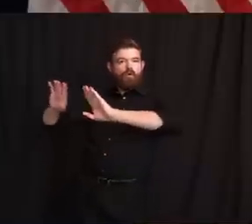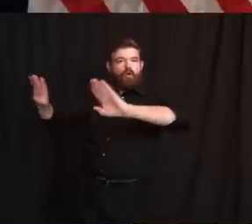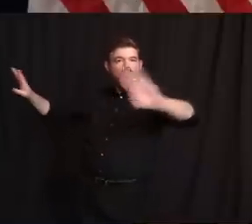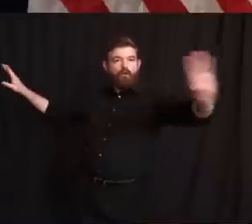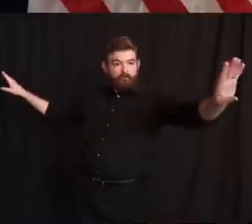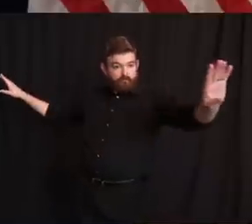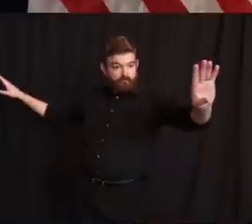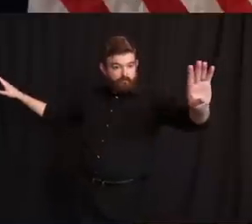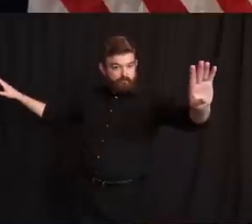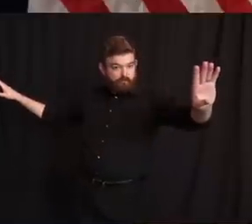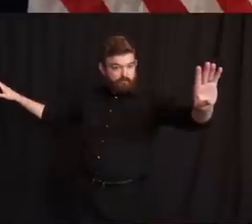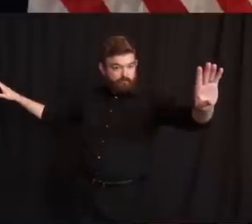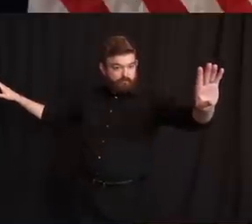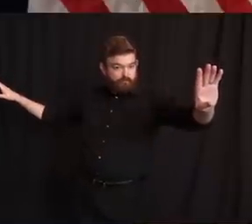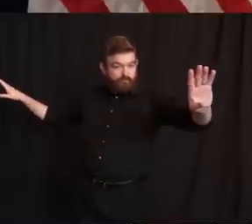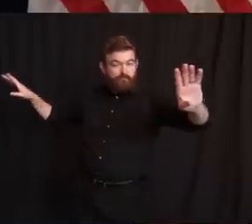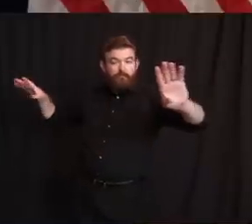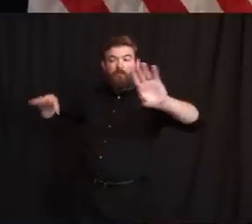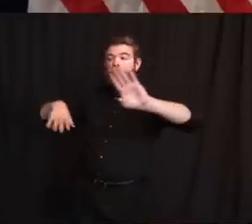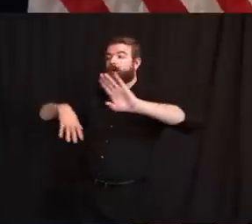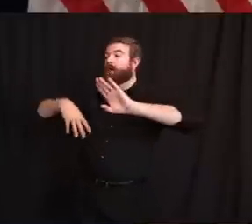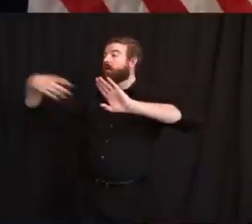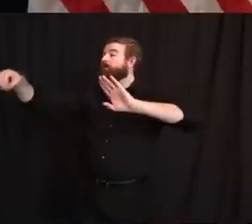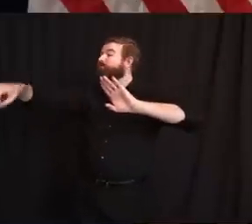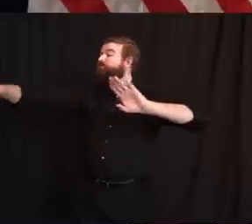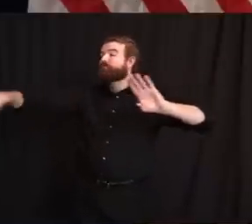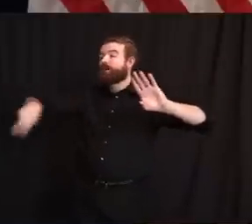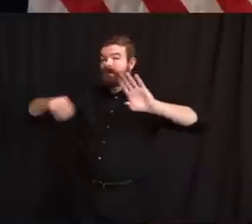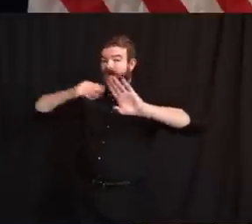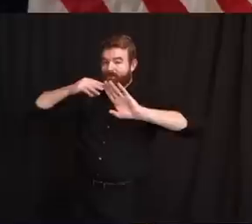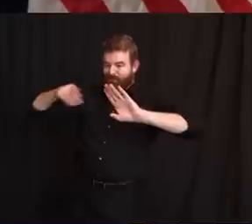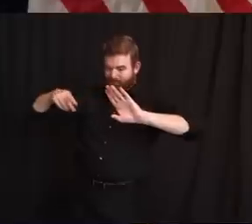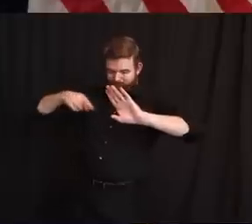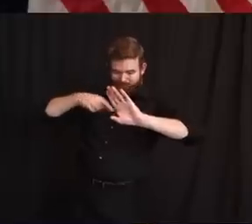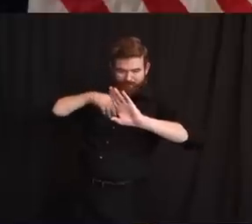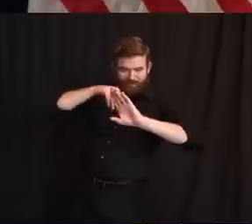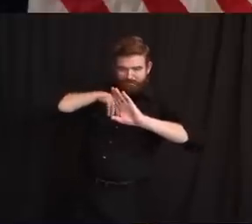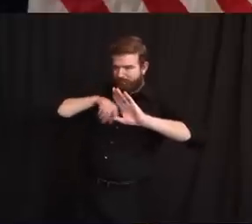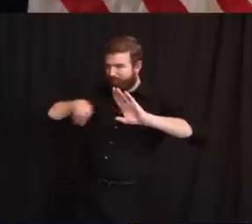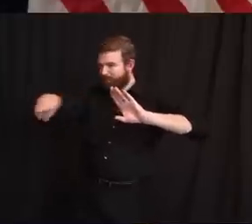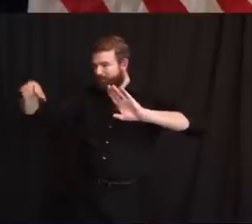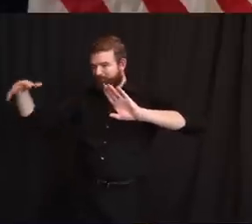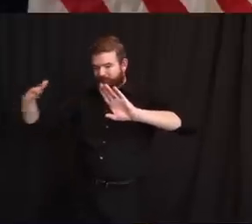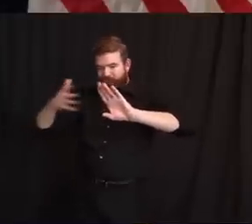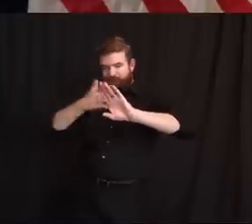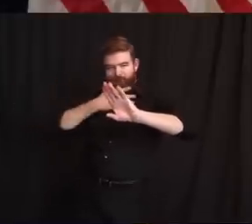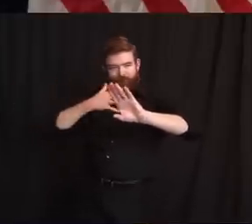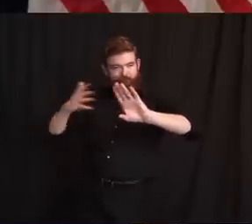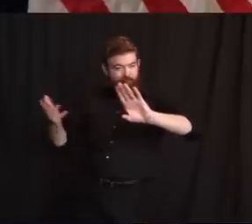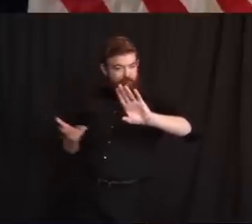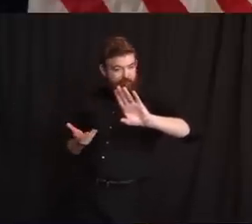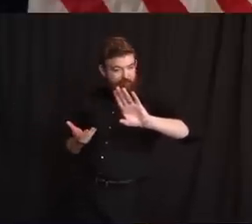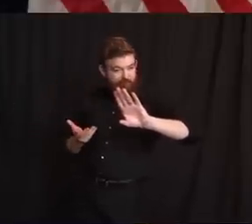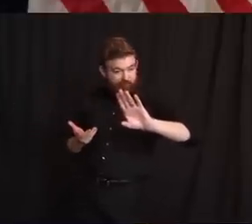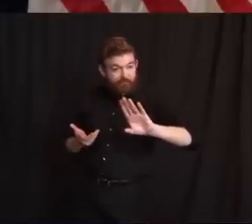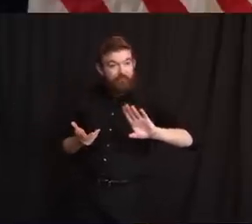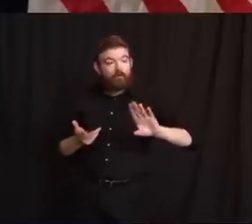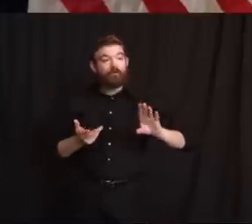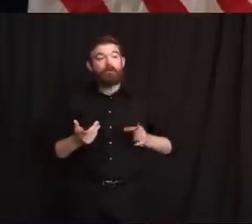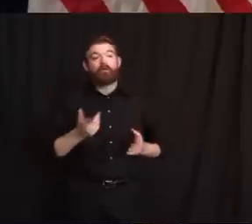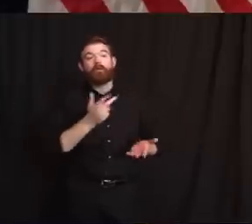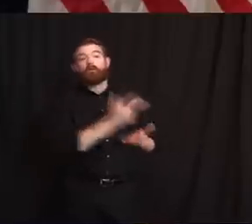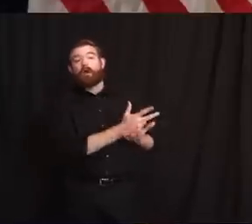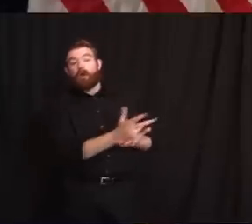Or a parking lot closed down to, or a parking lot closed down for foot to street